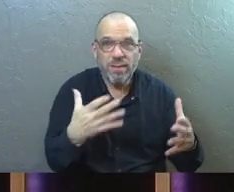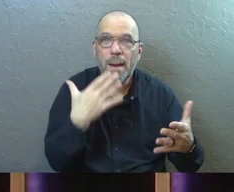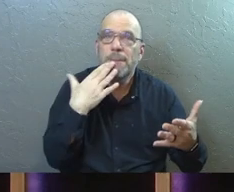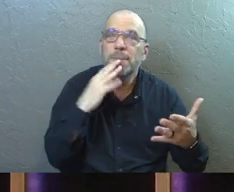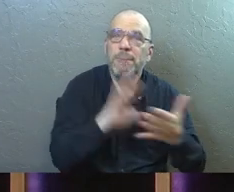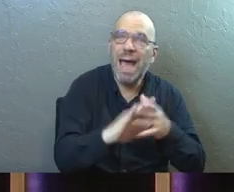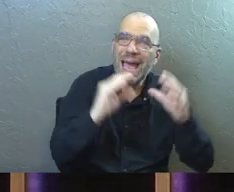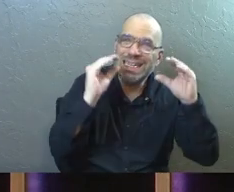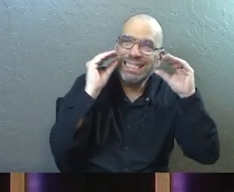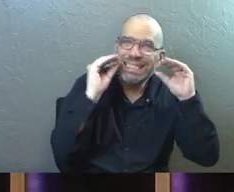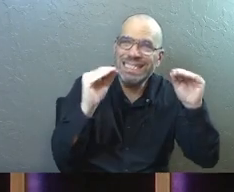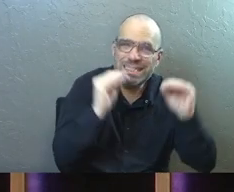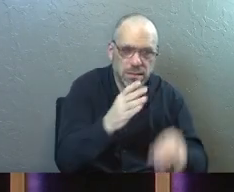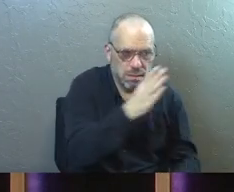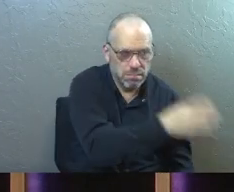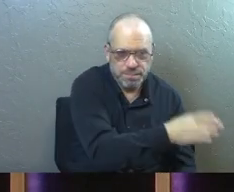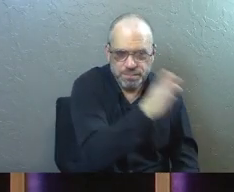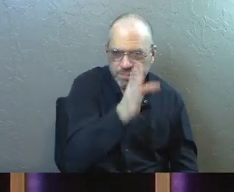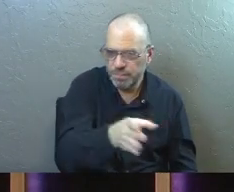teaching in some of those.